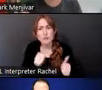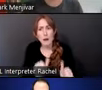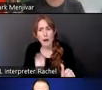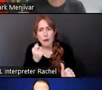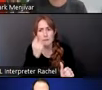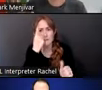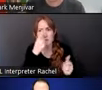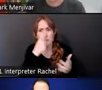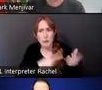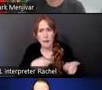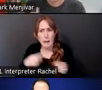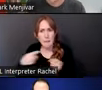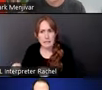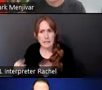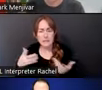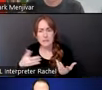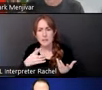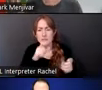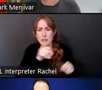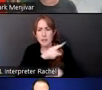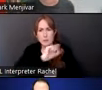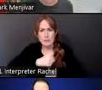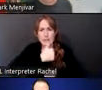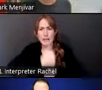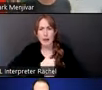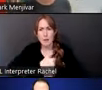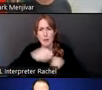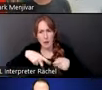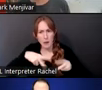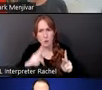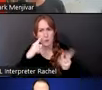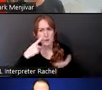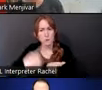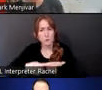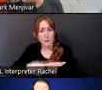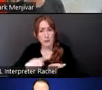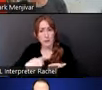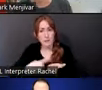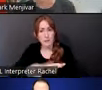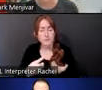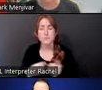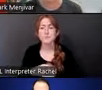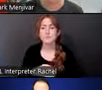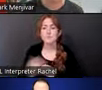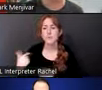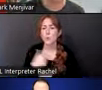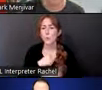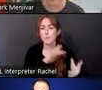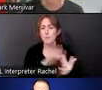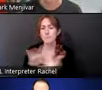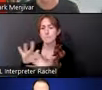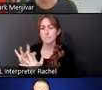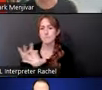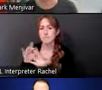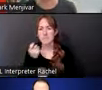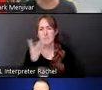Can you try to find, create a space that we can begin to talk about this? And so what we did is we reached out to a number of artists and community